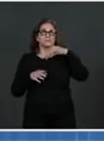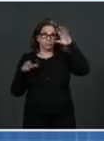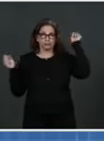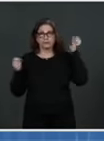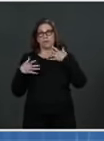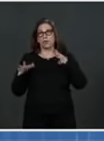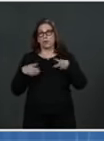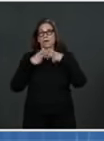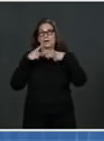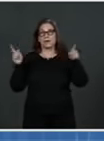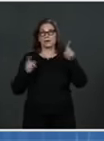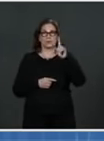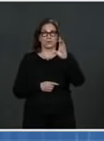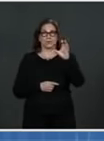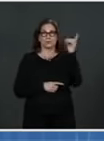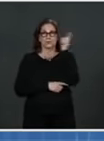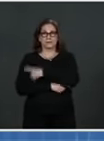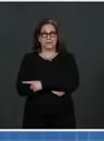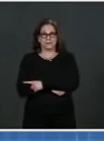Uh, next question.